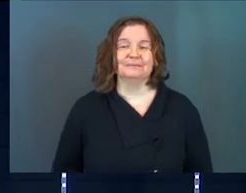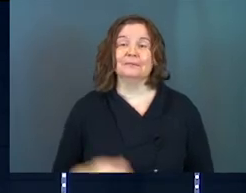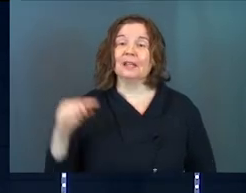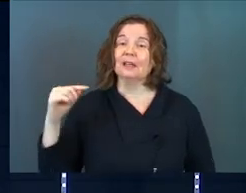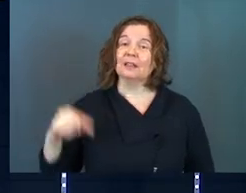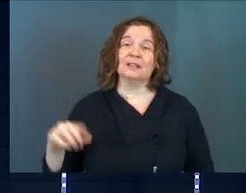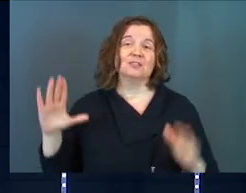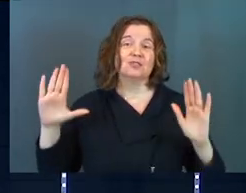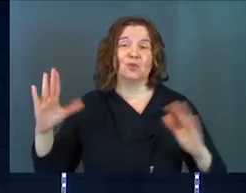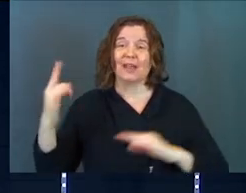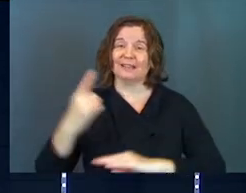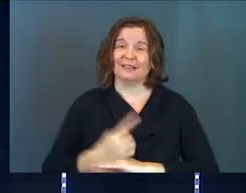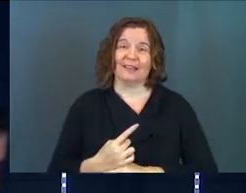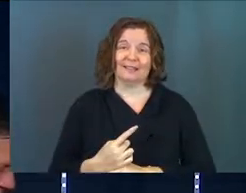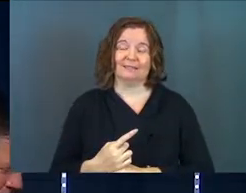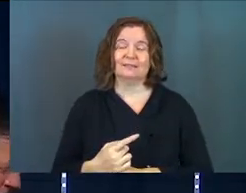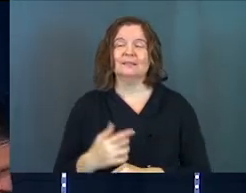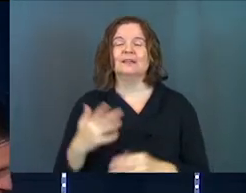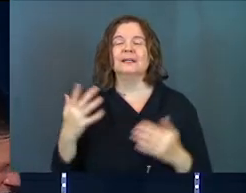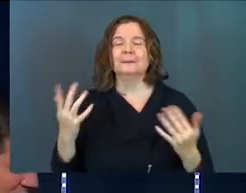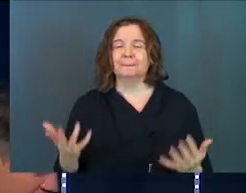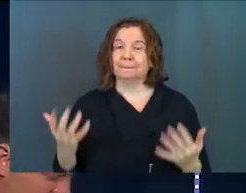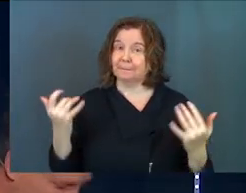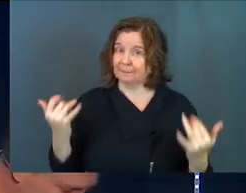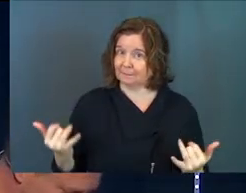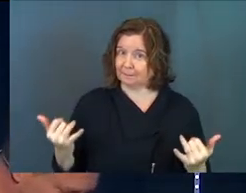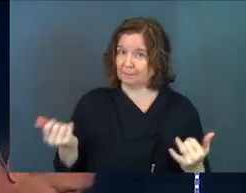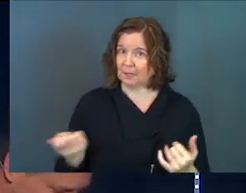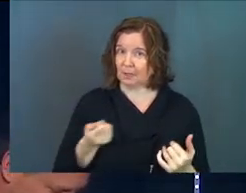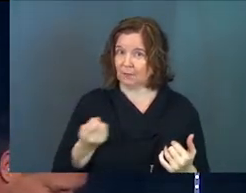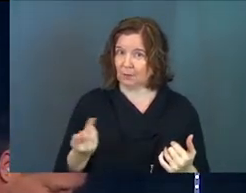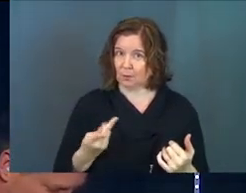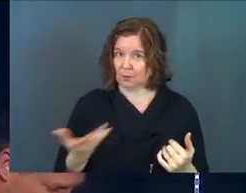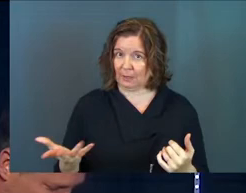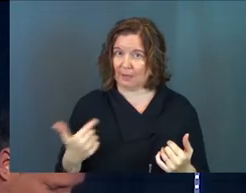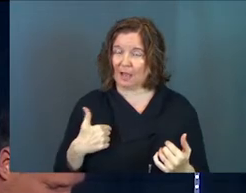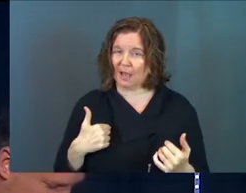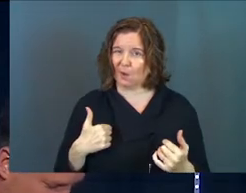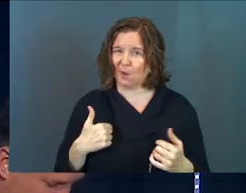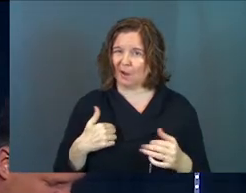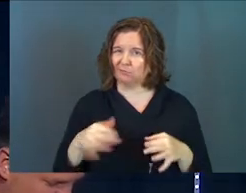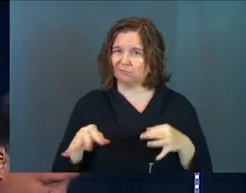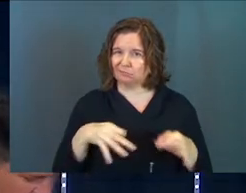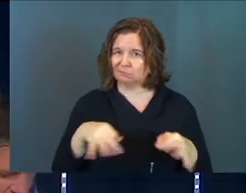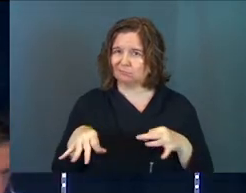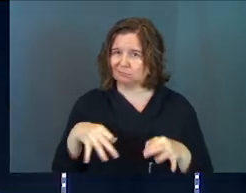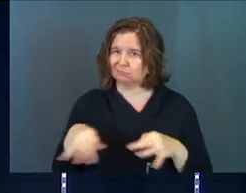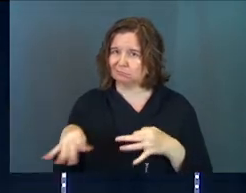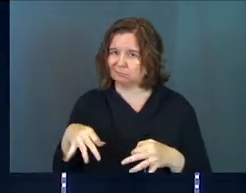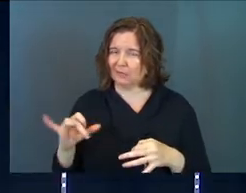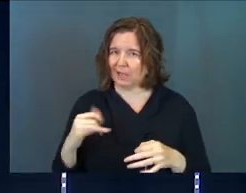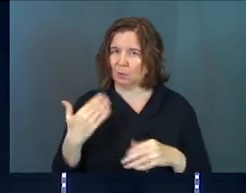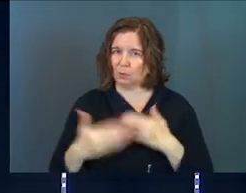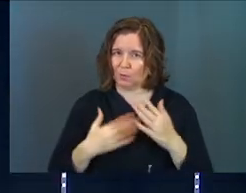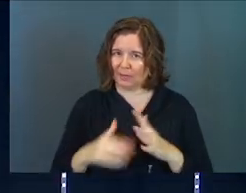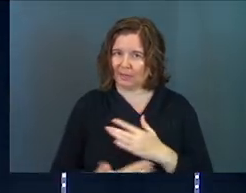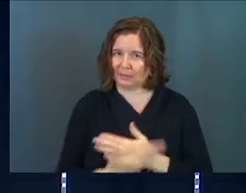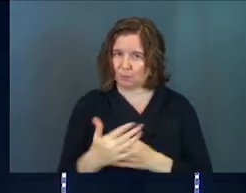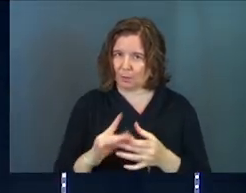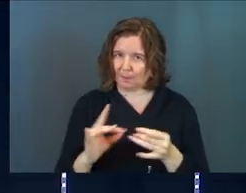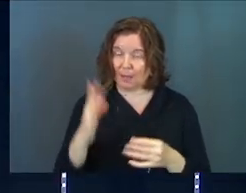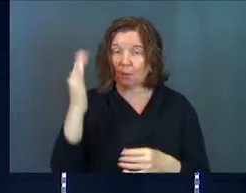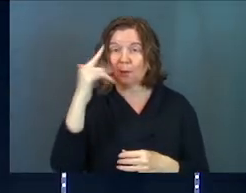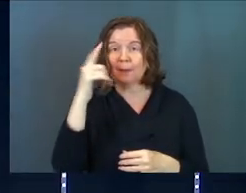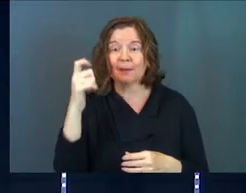This is a great day. This is a great day. Now, there's a couple things that I want to walk you through as we're getting in this morning's